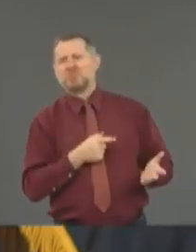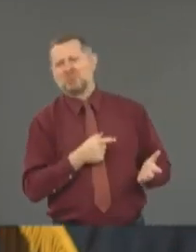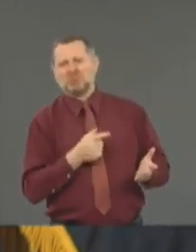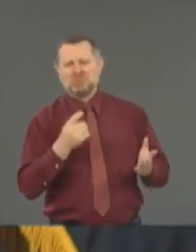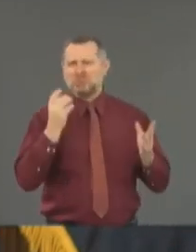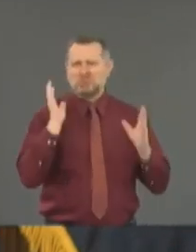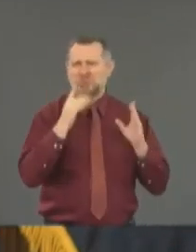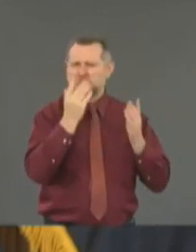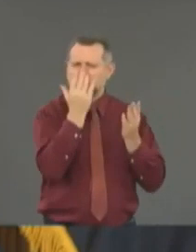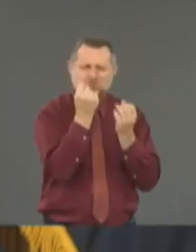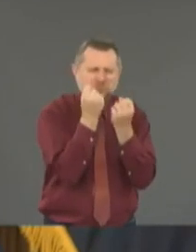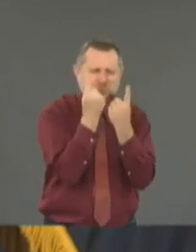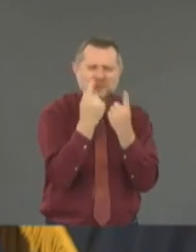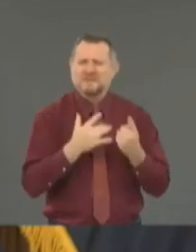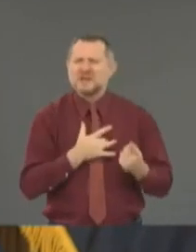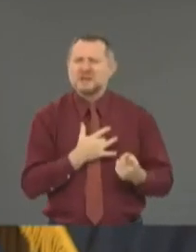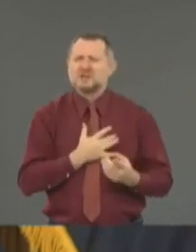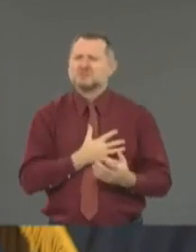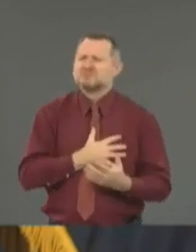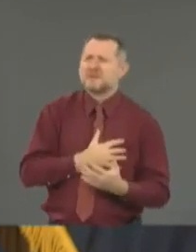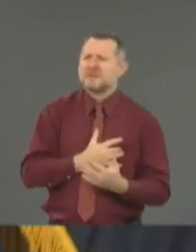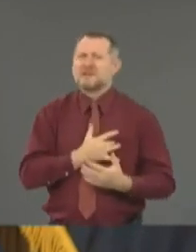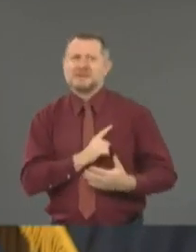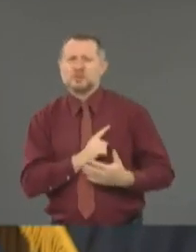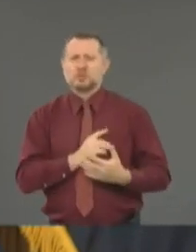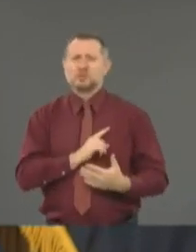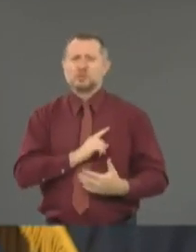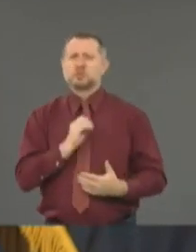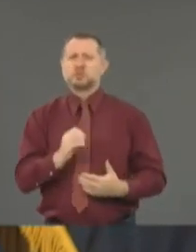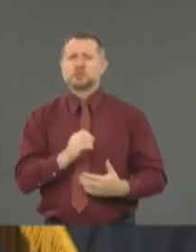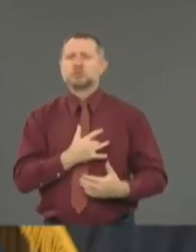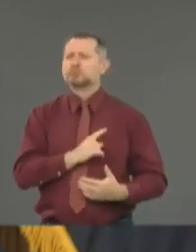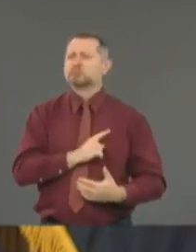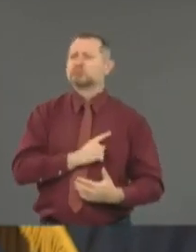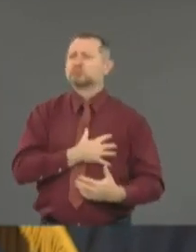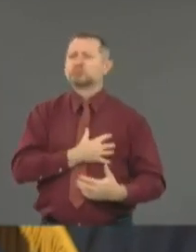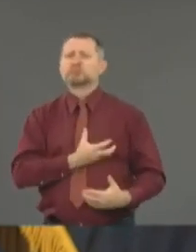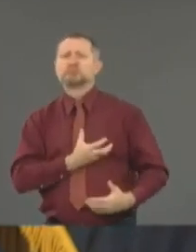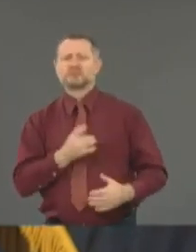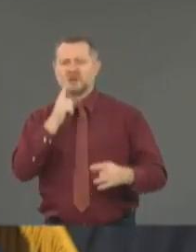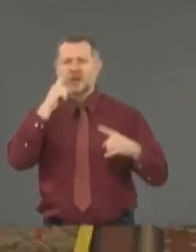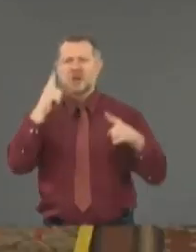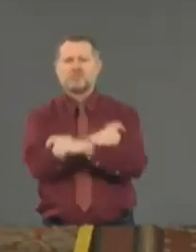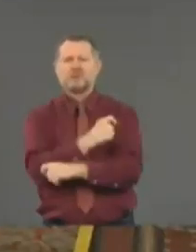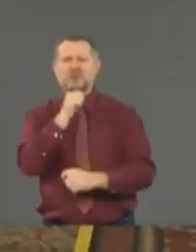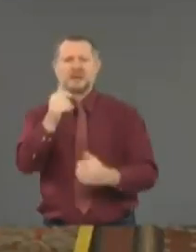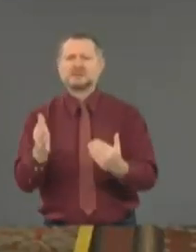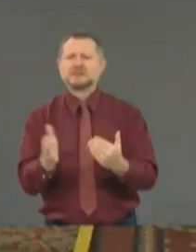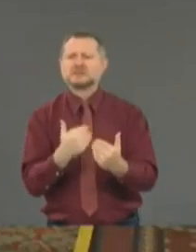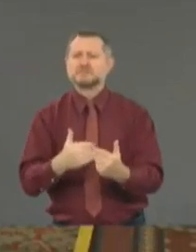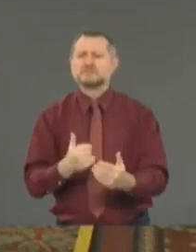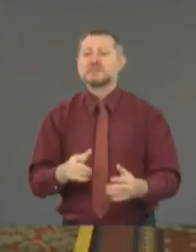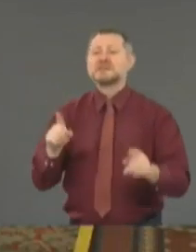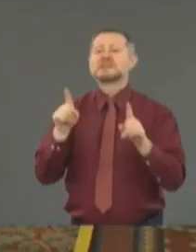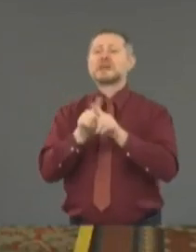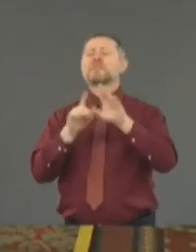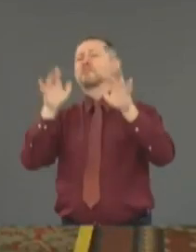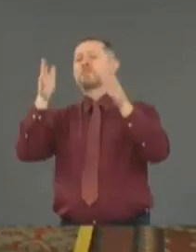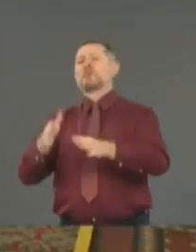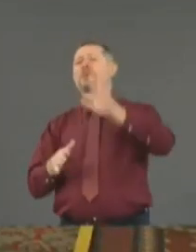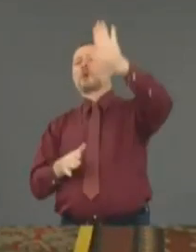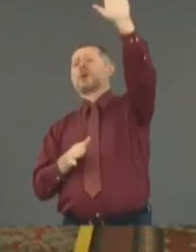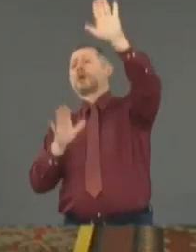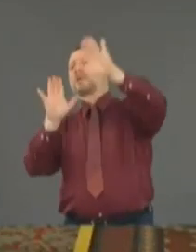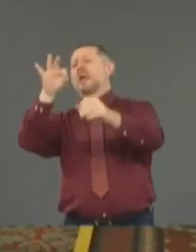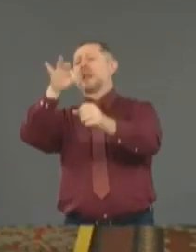So it's complicated. There is not going to be a simple answer. It seems like the elected officials, though, speaking of the honest